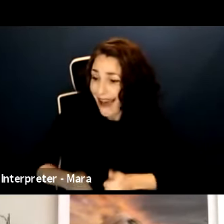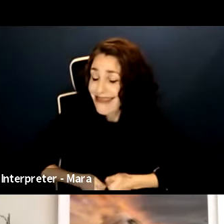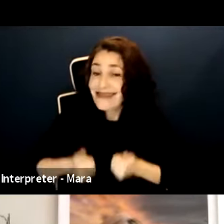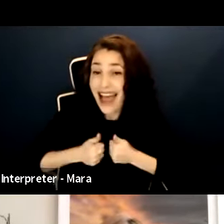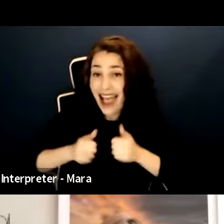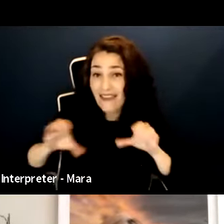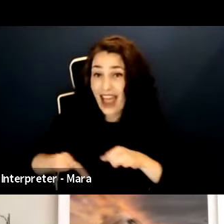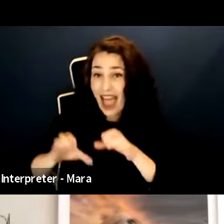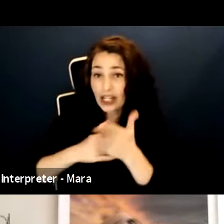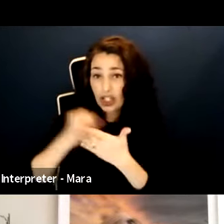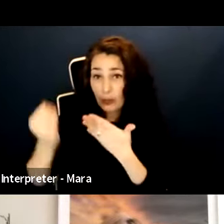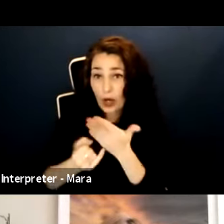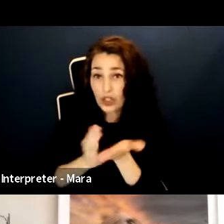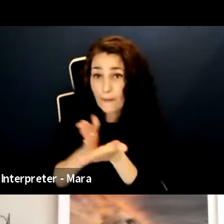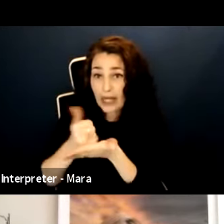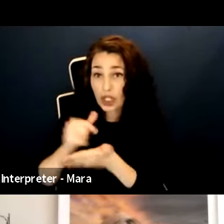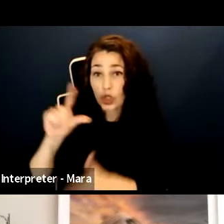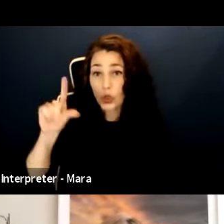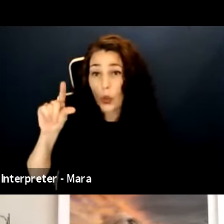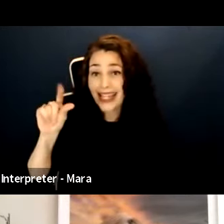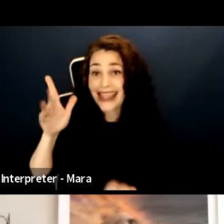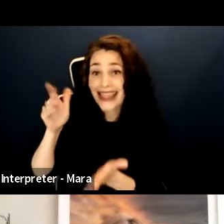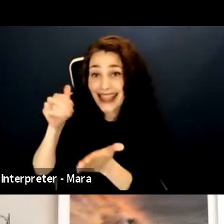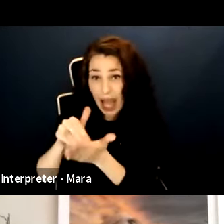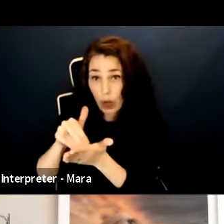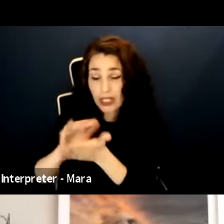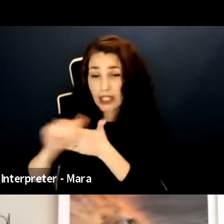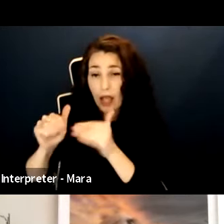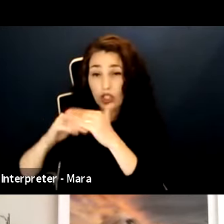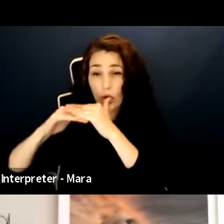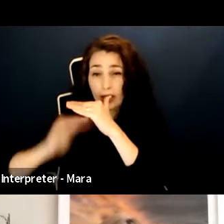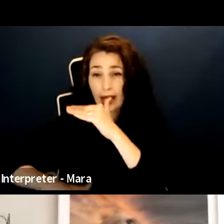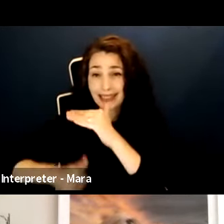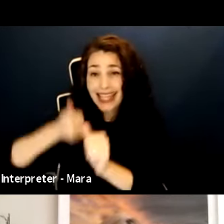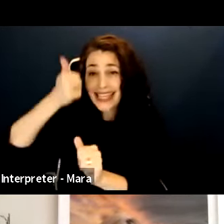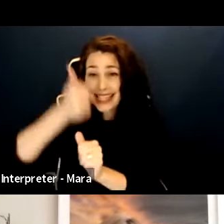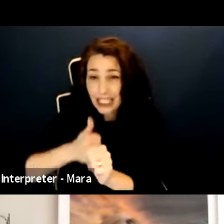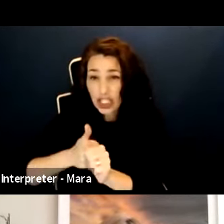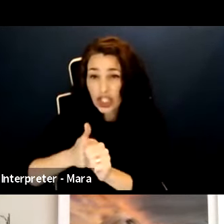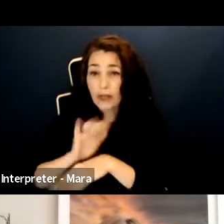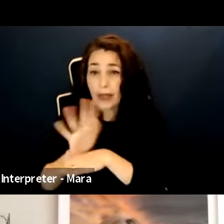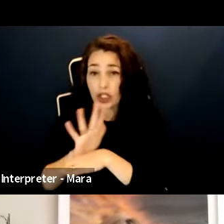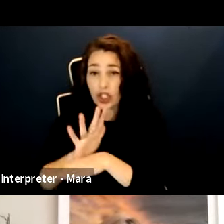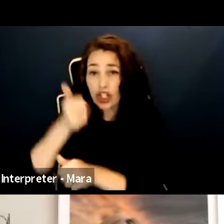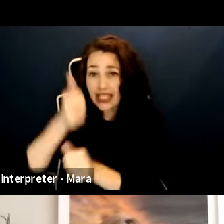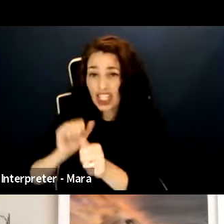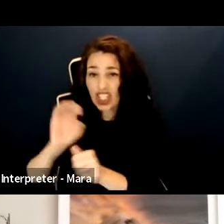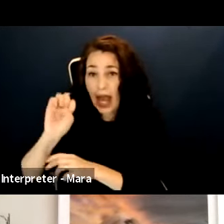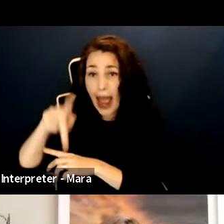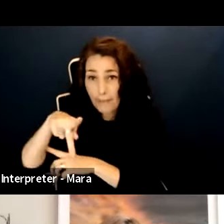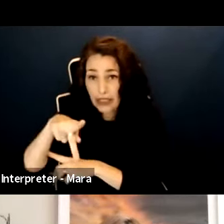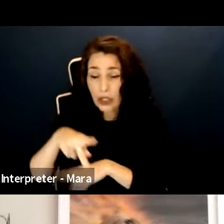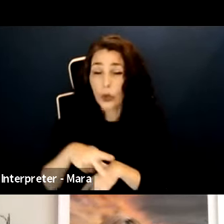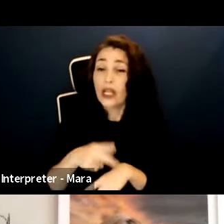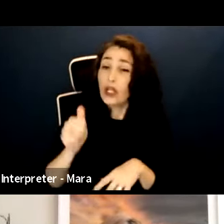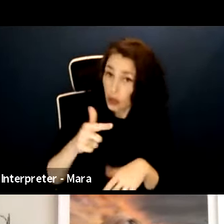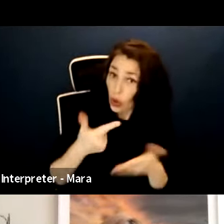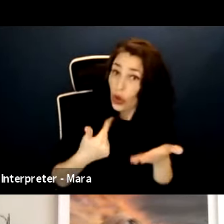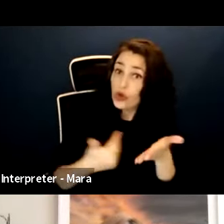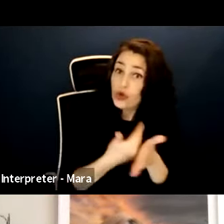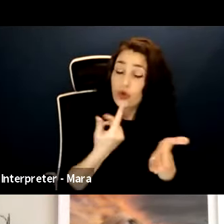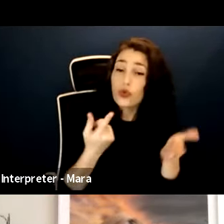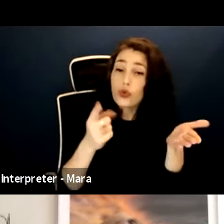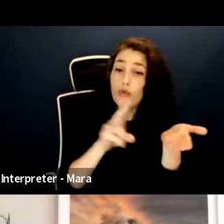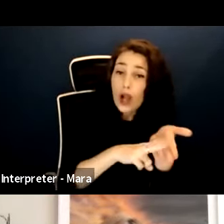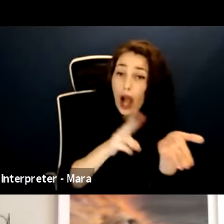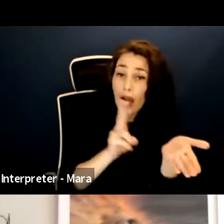budgeted at $20,000 or less per picture or episode. And under the new contract, projects can be exhibited on